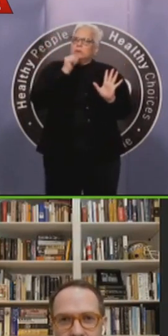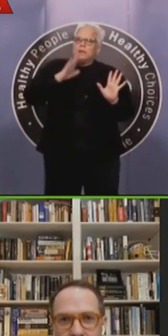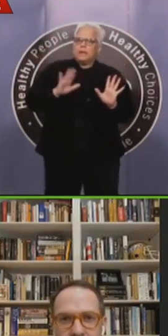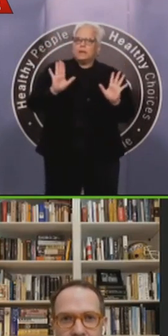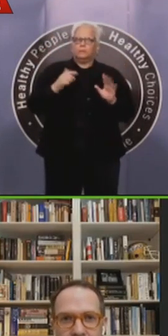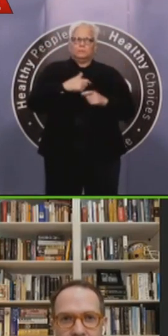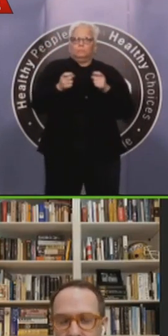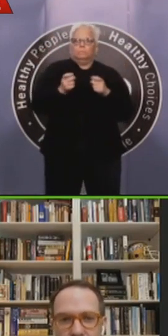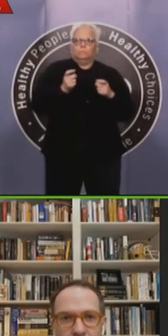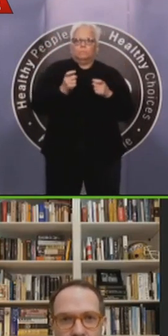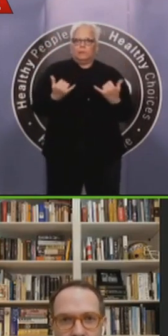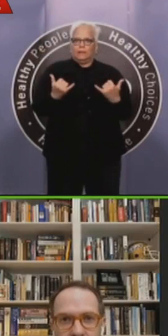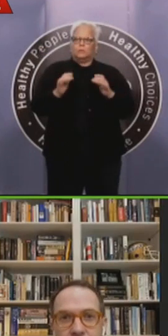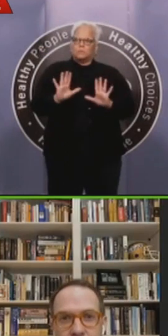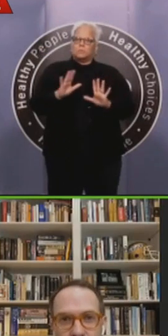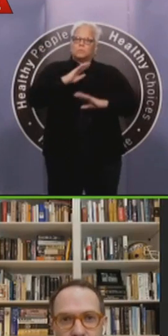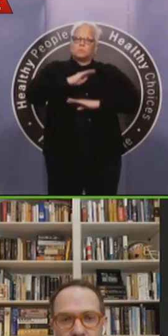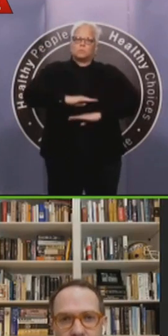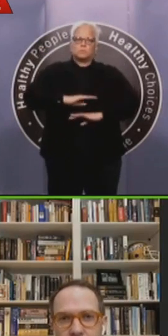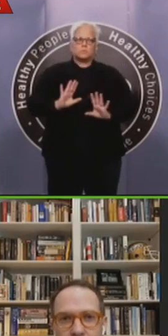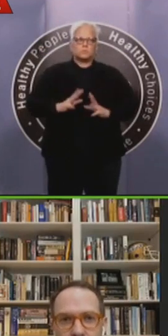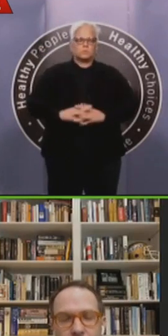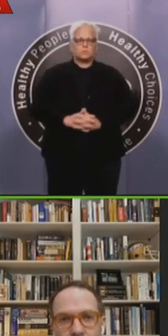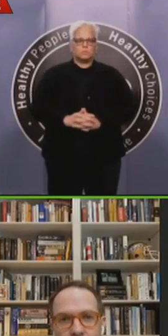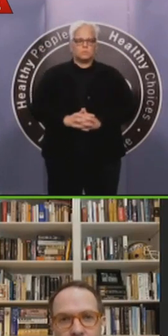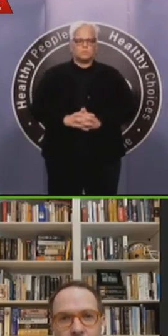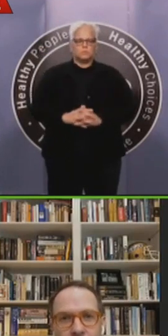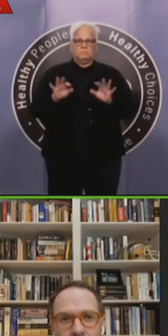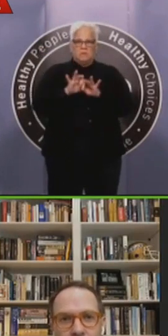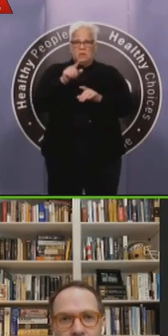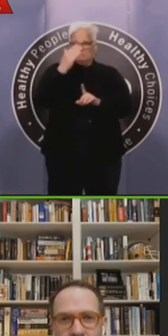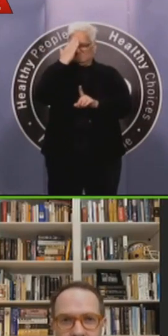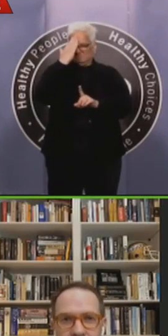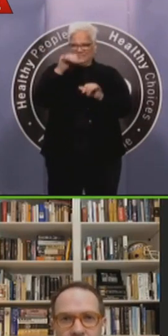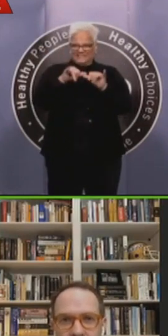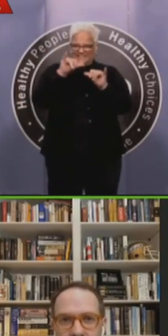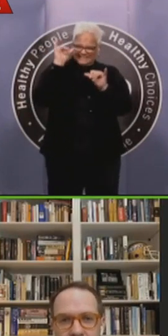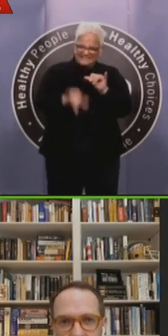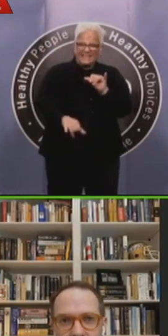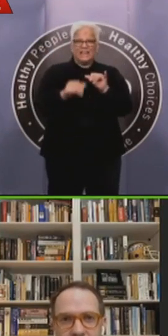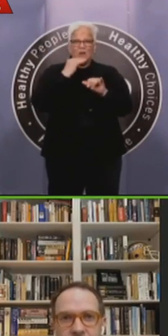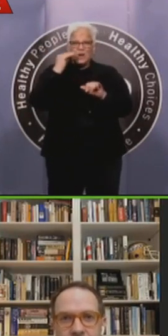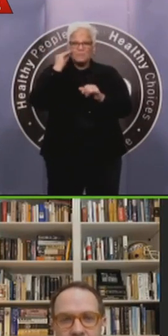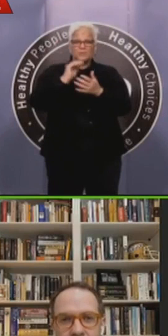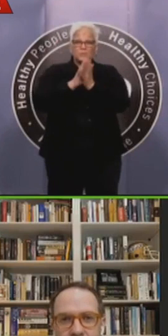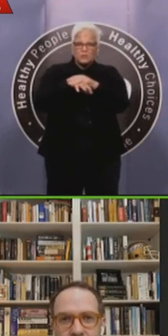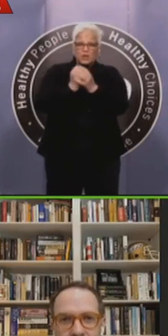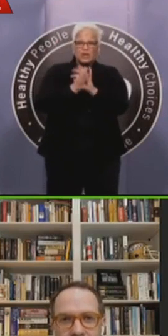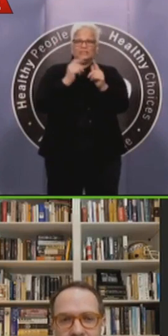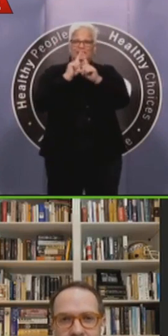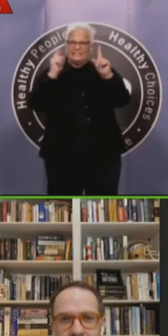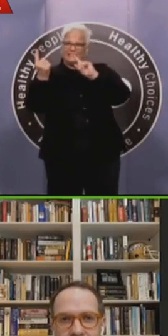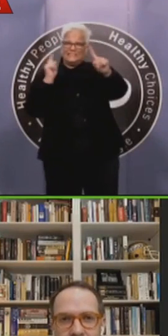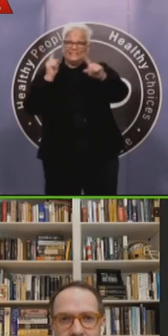been doing, uh, especially going into maybe the most critical part of this entire life cycle of this virus in our